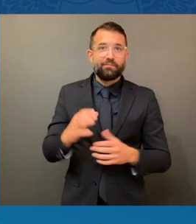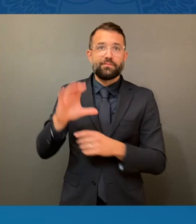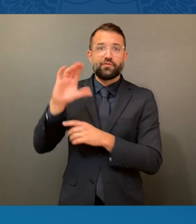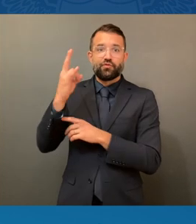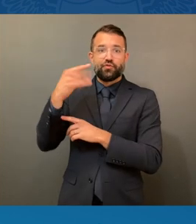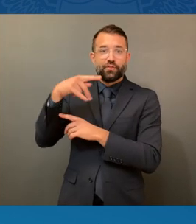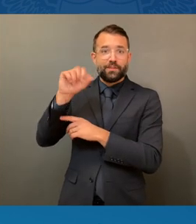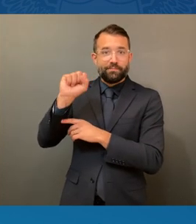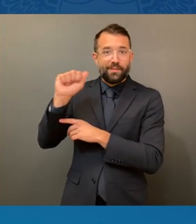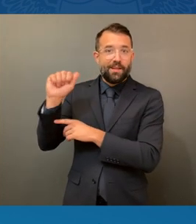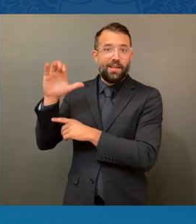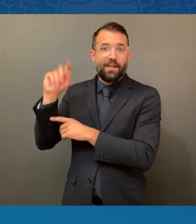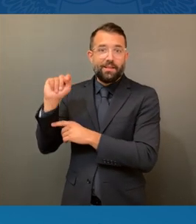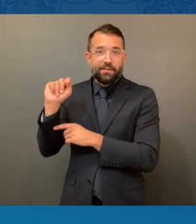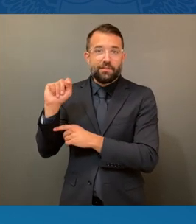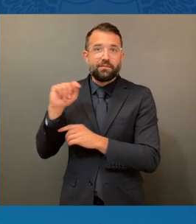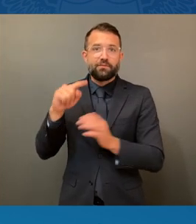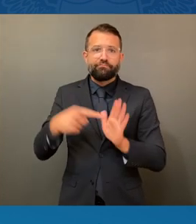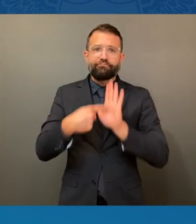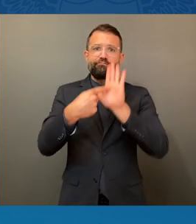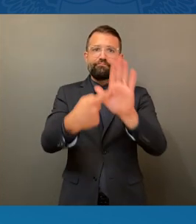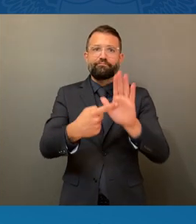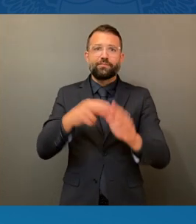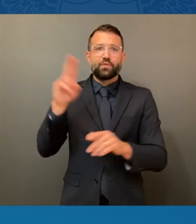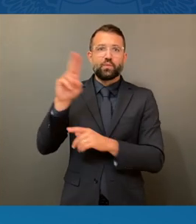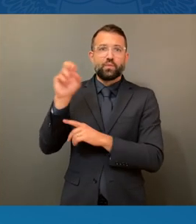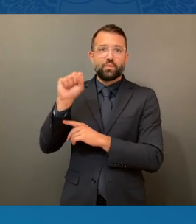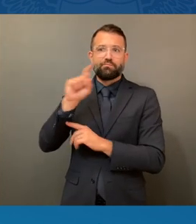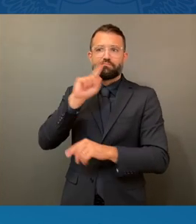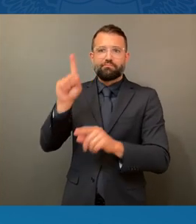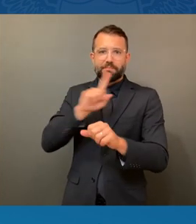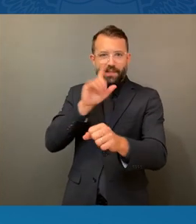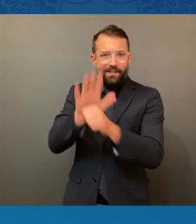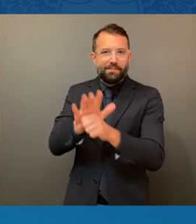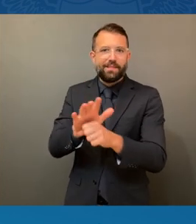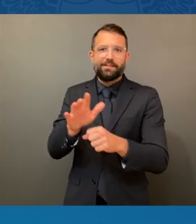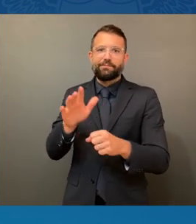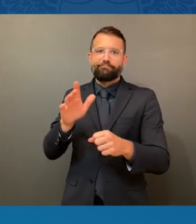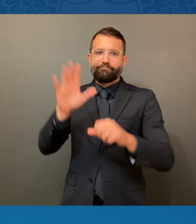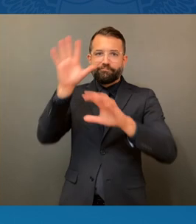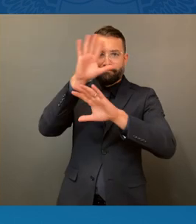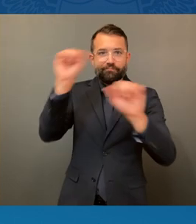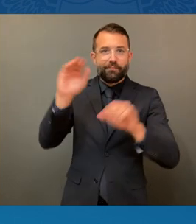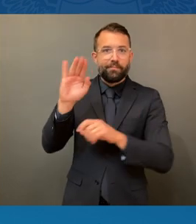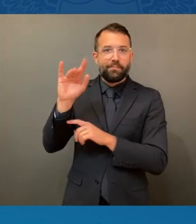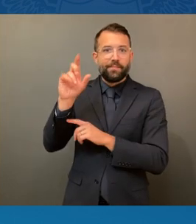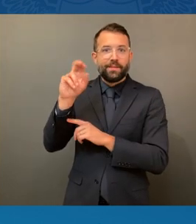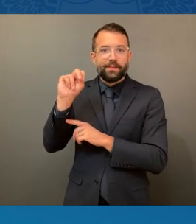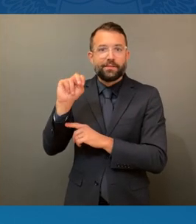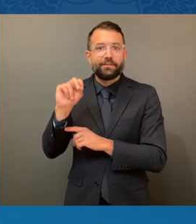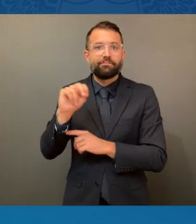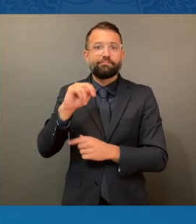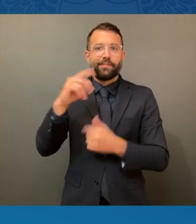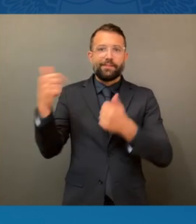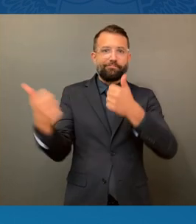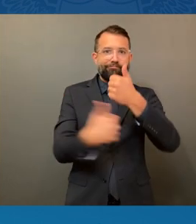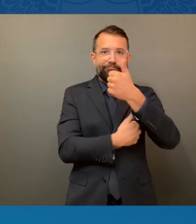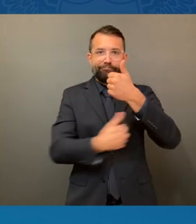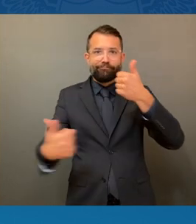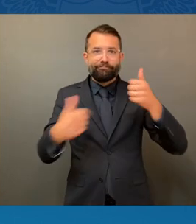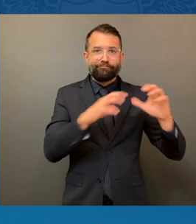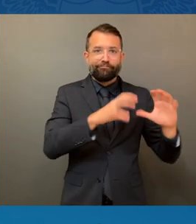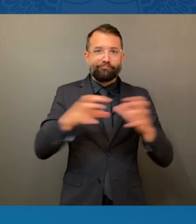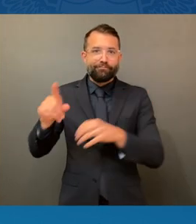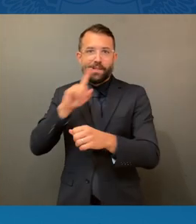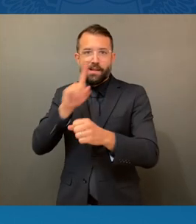of the United States and our administration and President Biden to ensure that we are moving forward, investing in